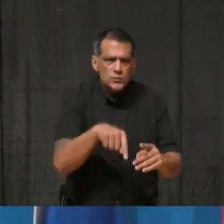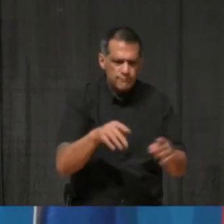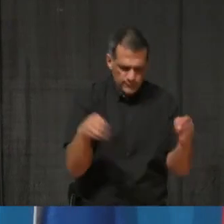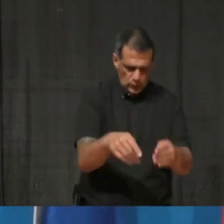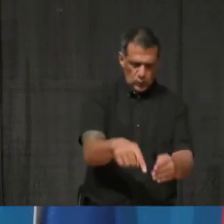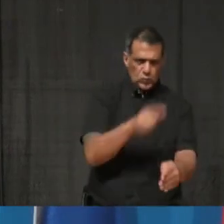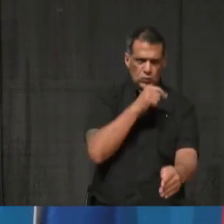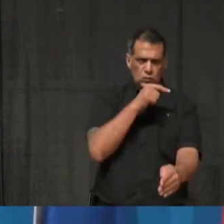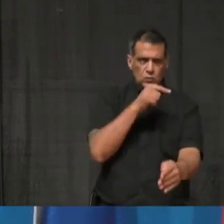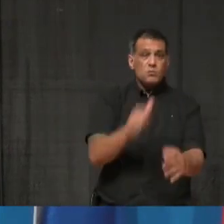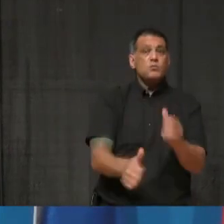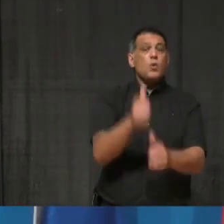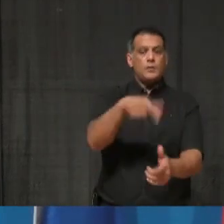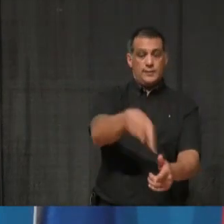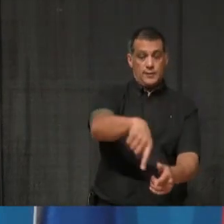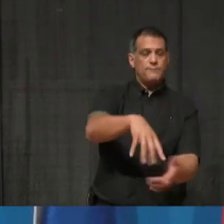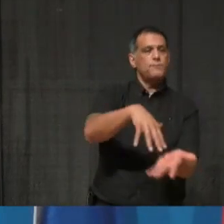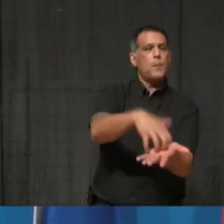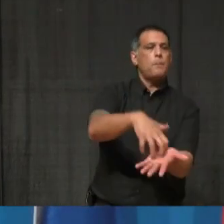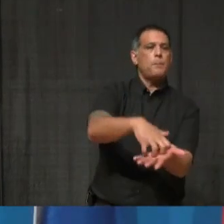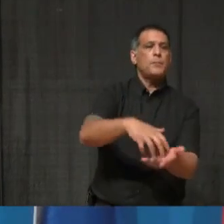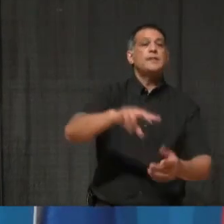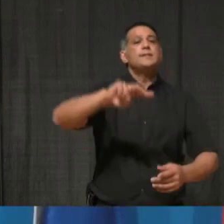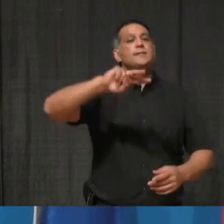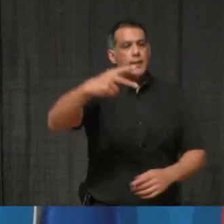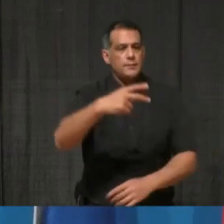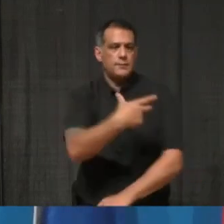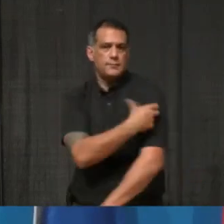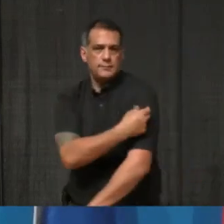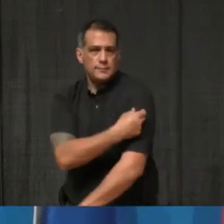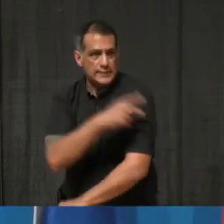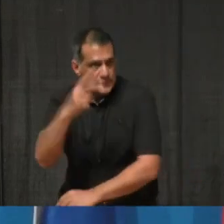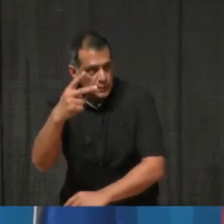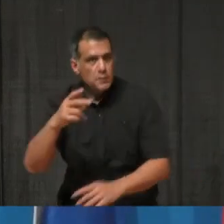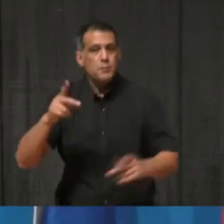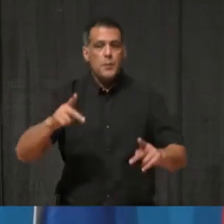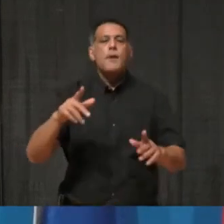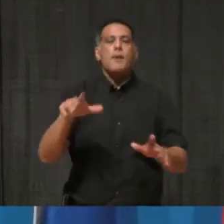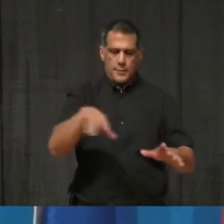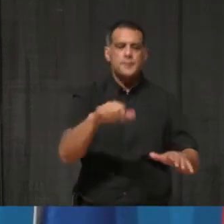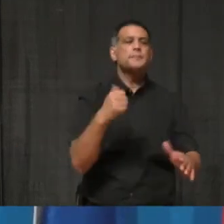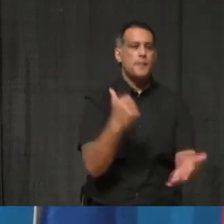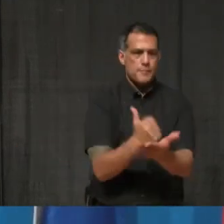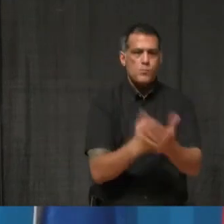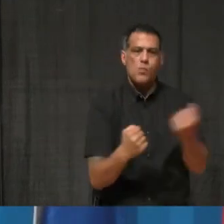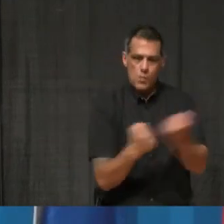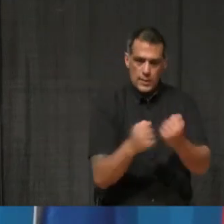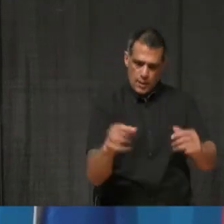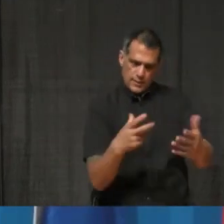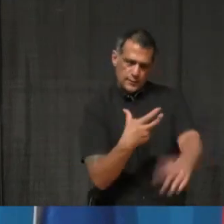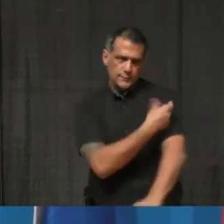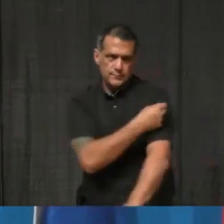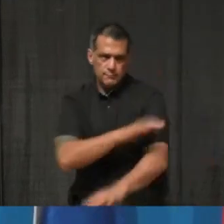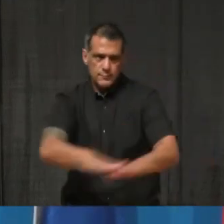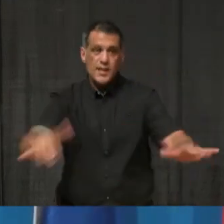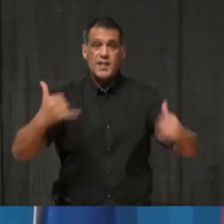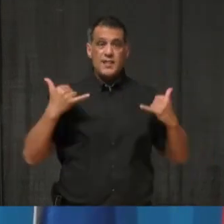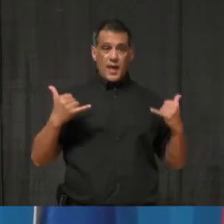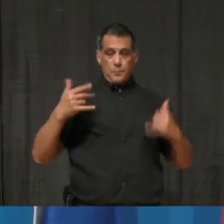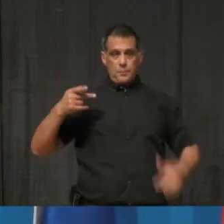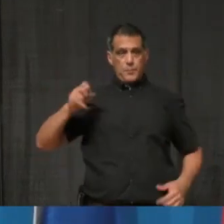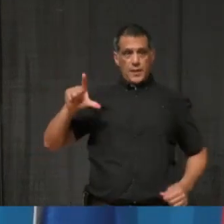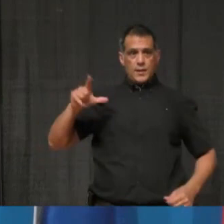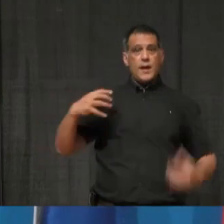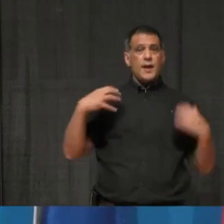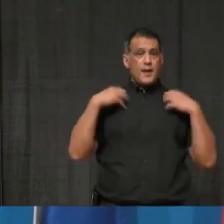for our most vulnerable residents and those that serve them. At this time, Peel Public Health is anticipating